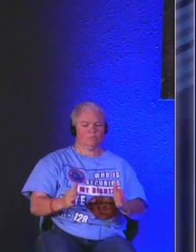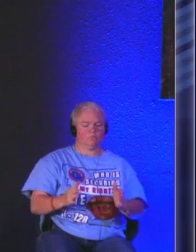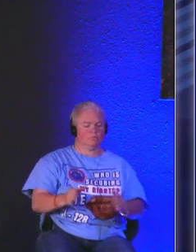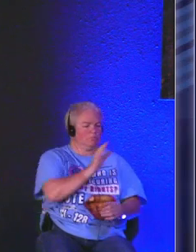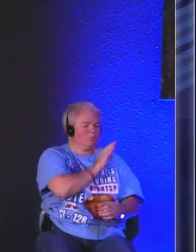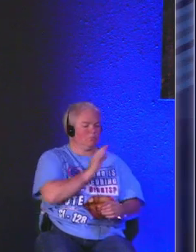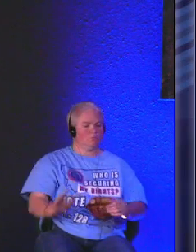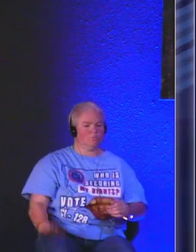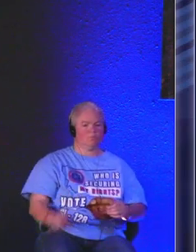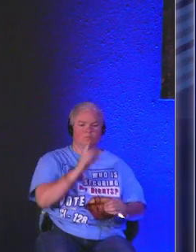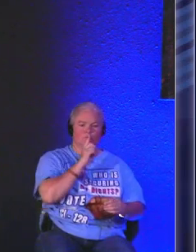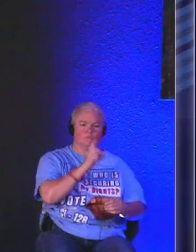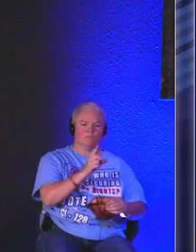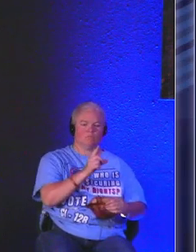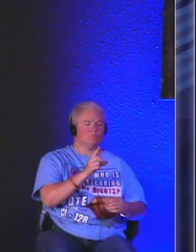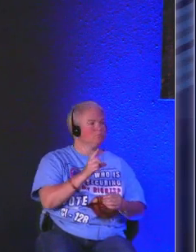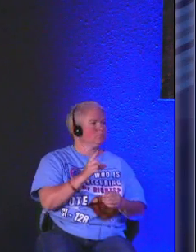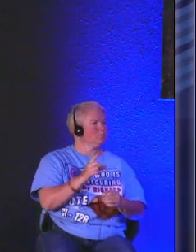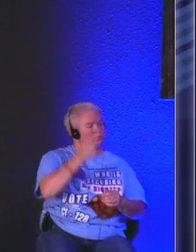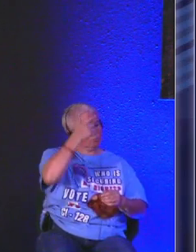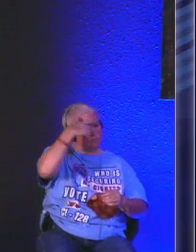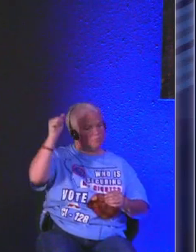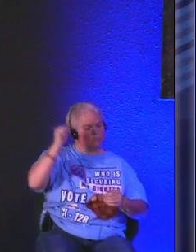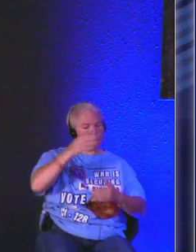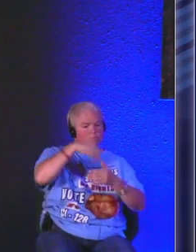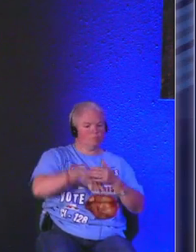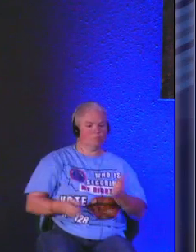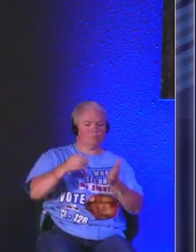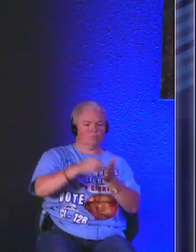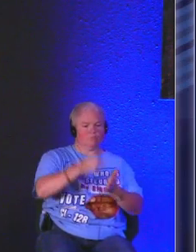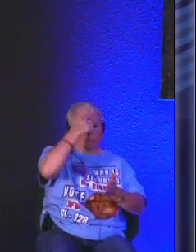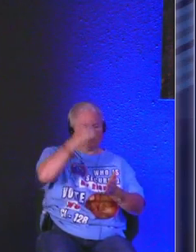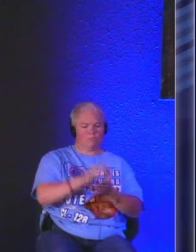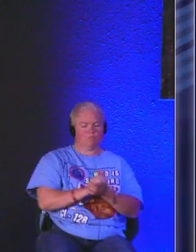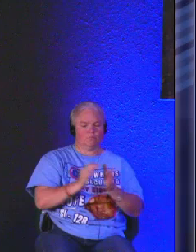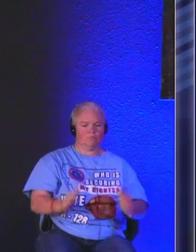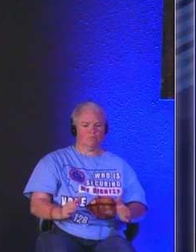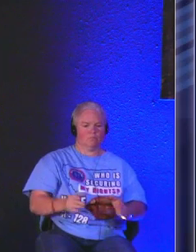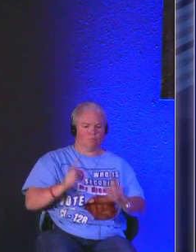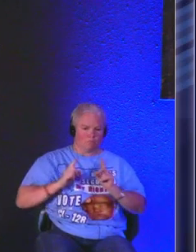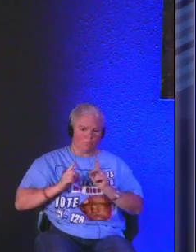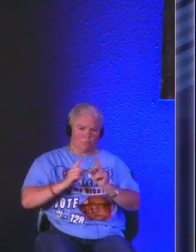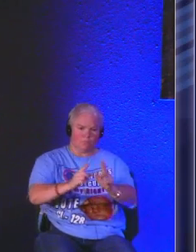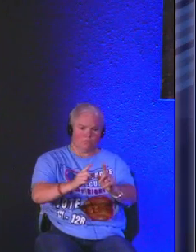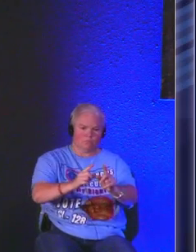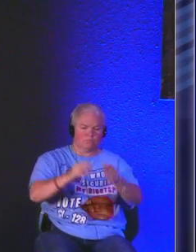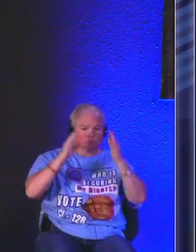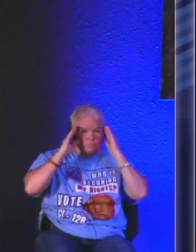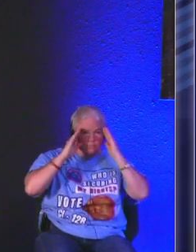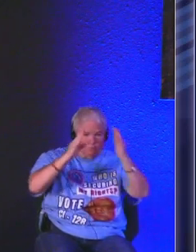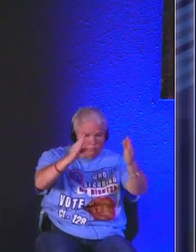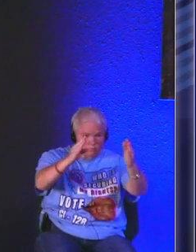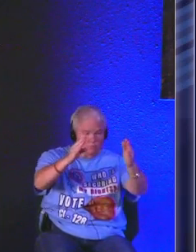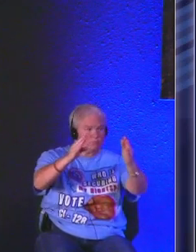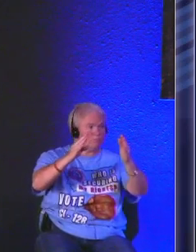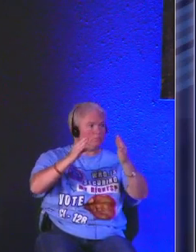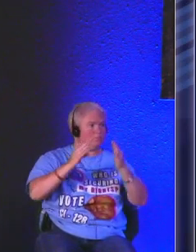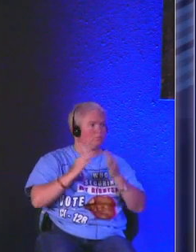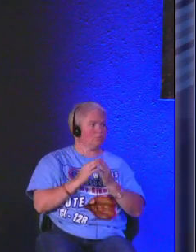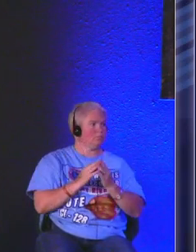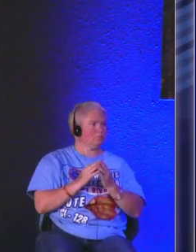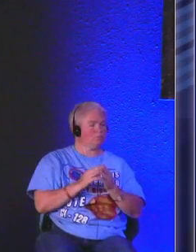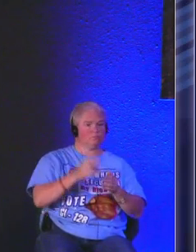Christ and I say that simply because as a born again follower of Christ we have double vision right we have the